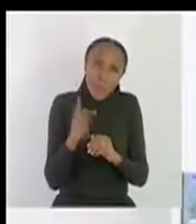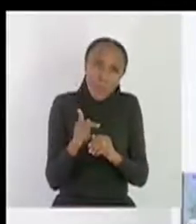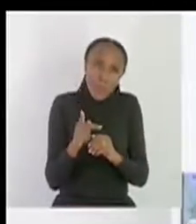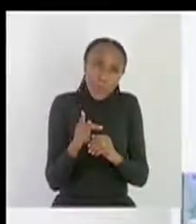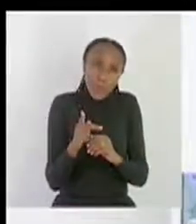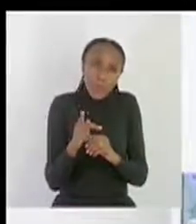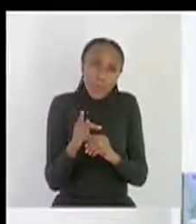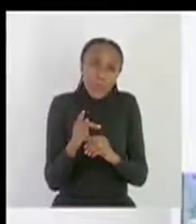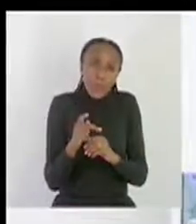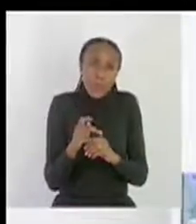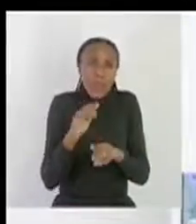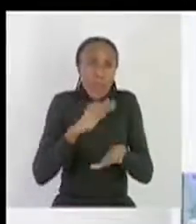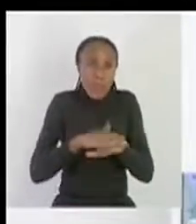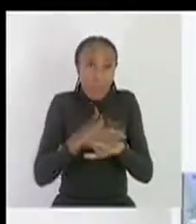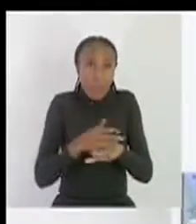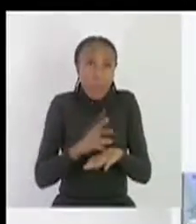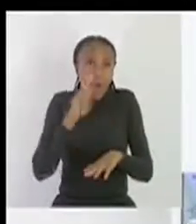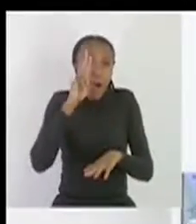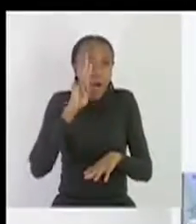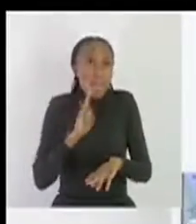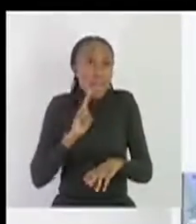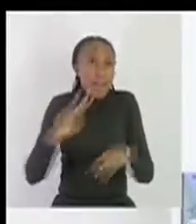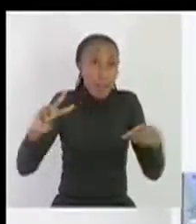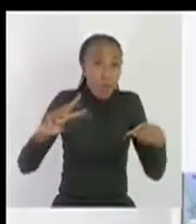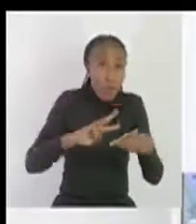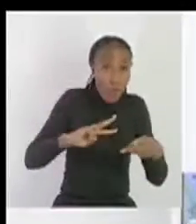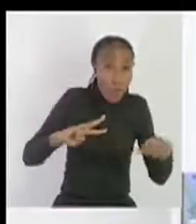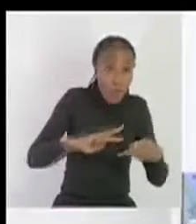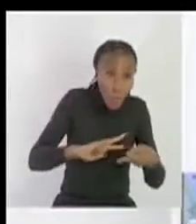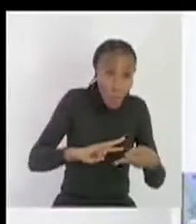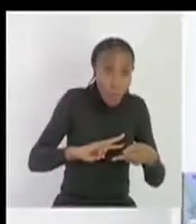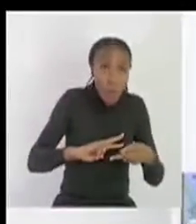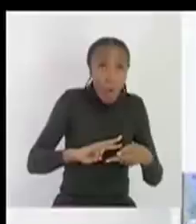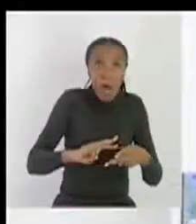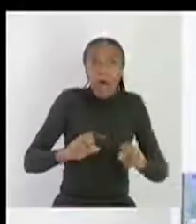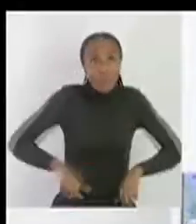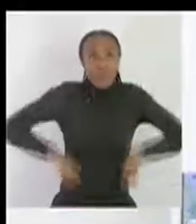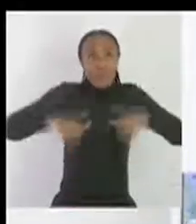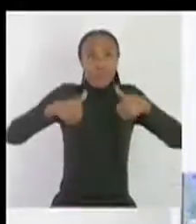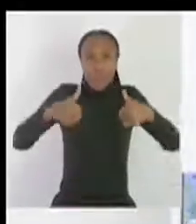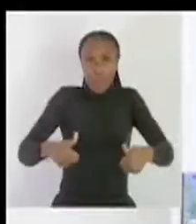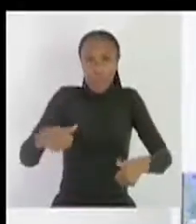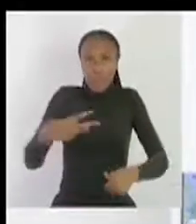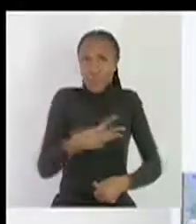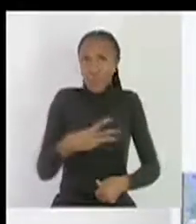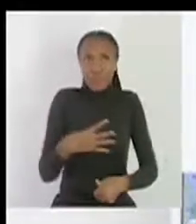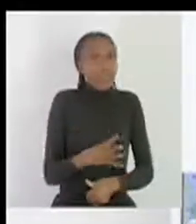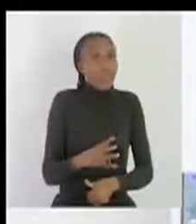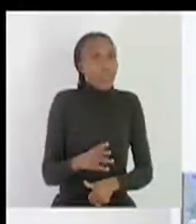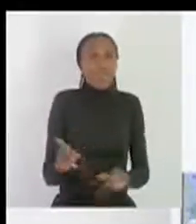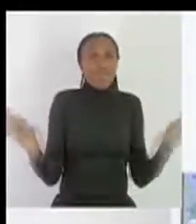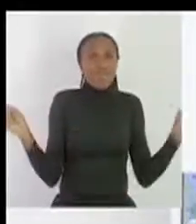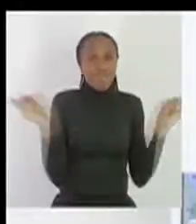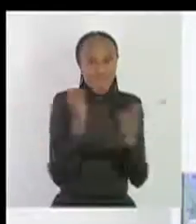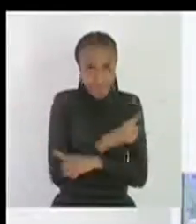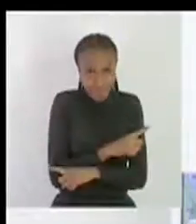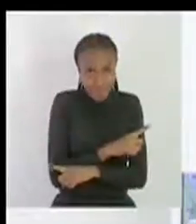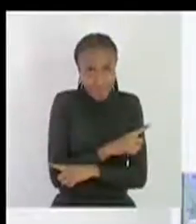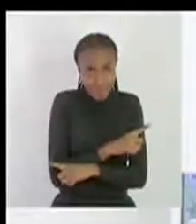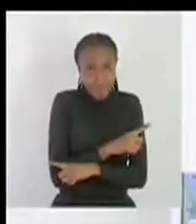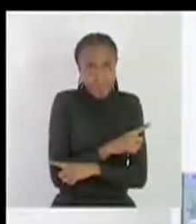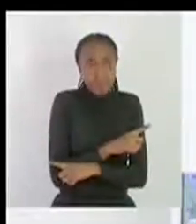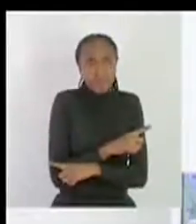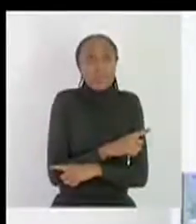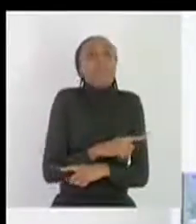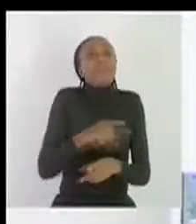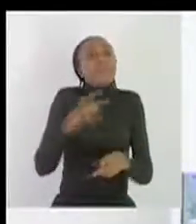having having sexual intercourse can cure this virus or to say can cure HIV and AIDS and then another myth and